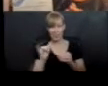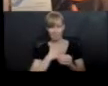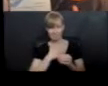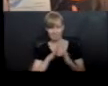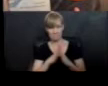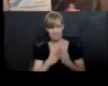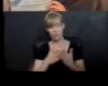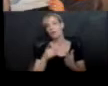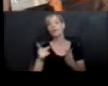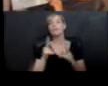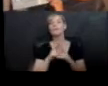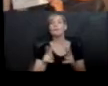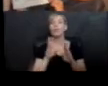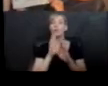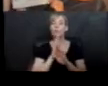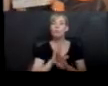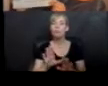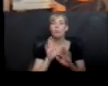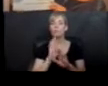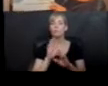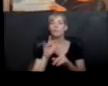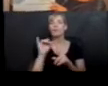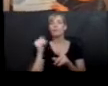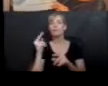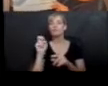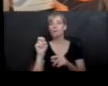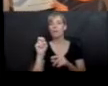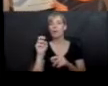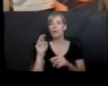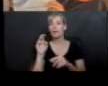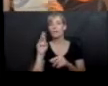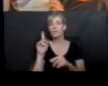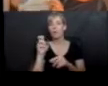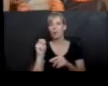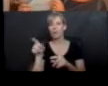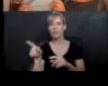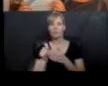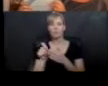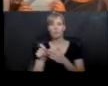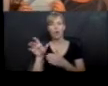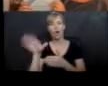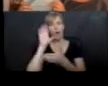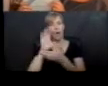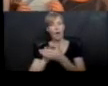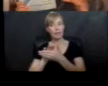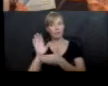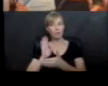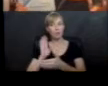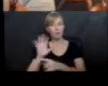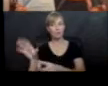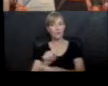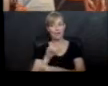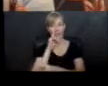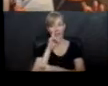really mellow. It's about, it's by Jane Yolen and it's a beautiful book. She used, or her husband used to take her kids out when they